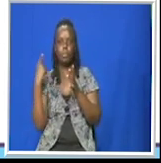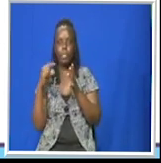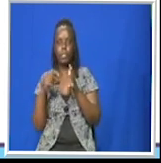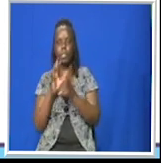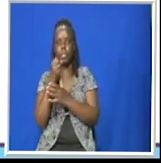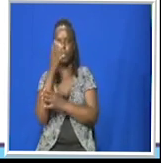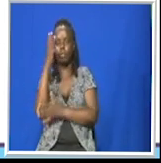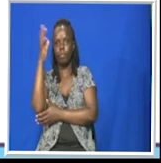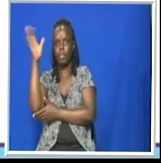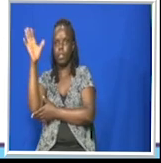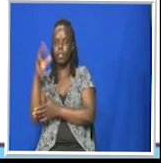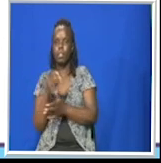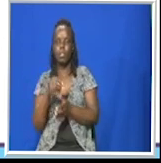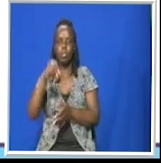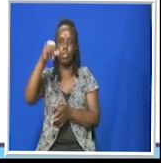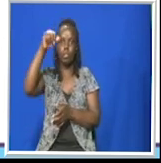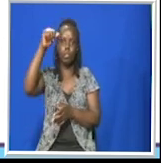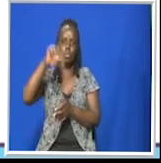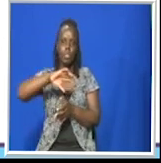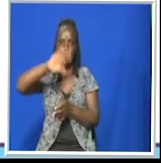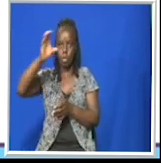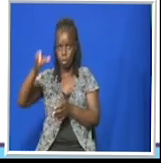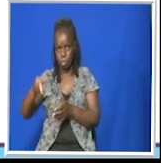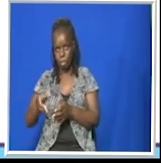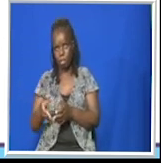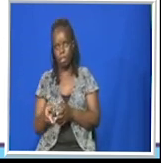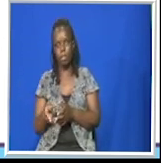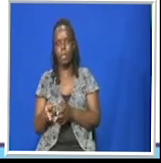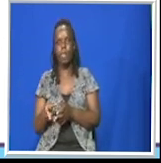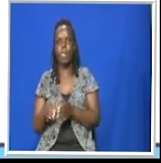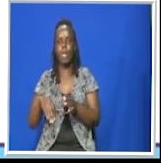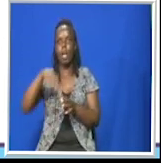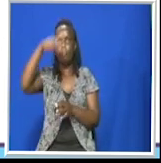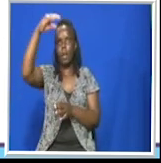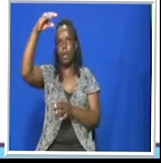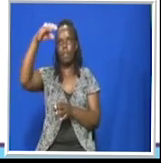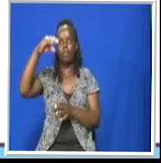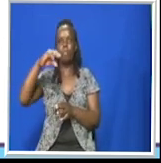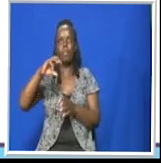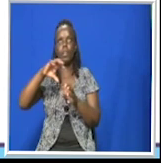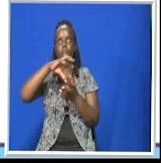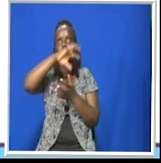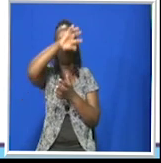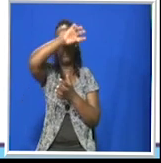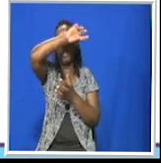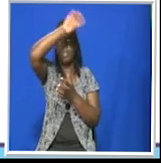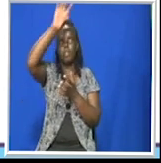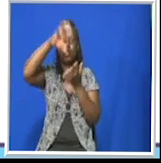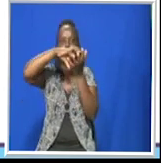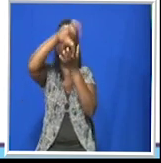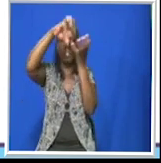to the soils, the hills, above there's the sky, the clouds.